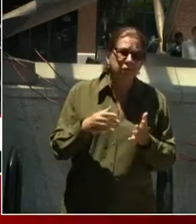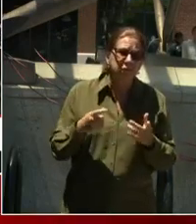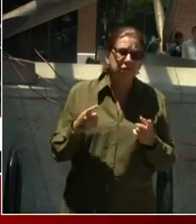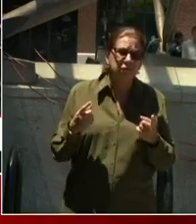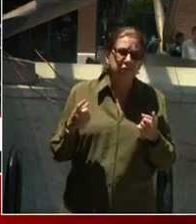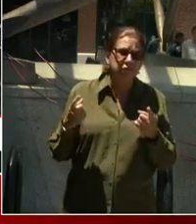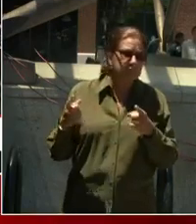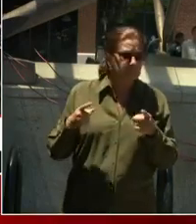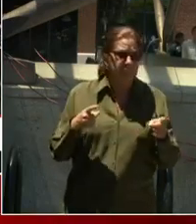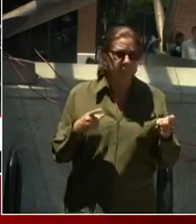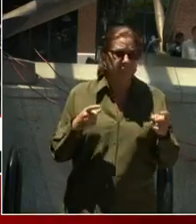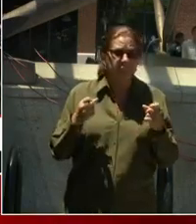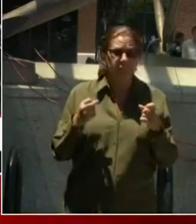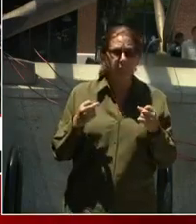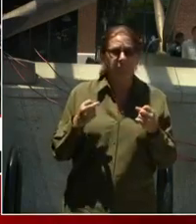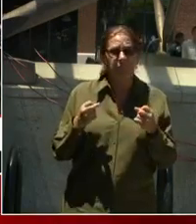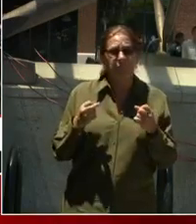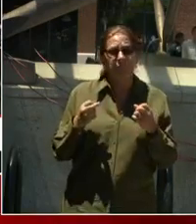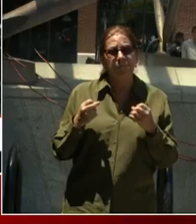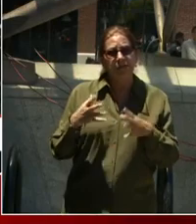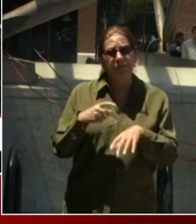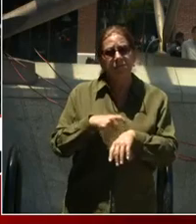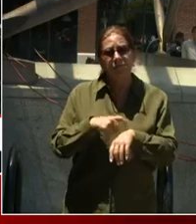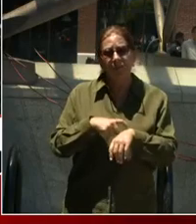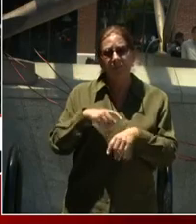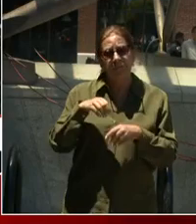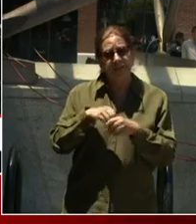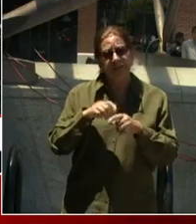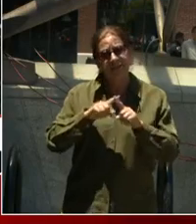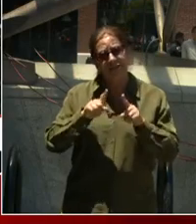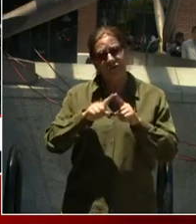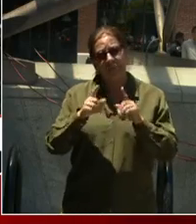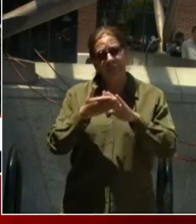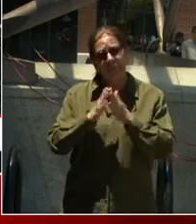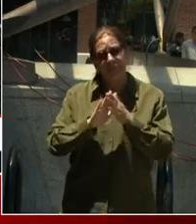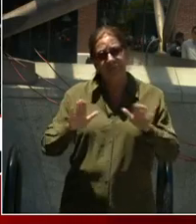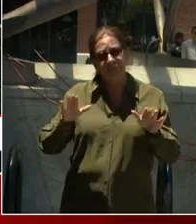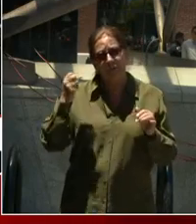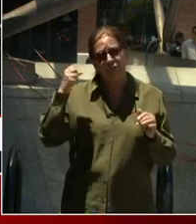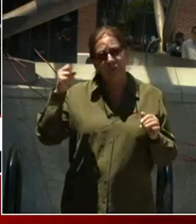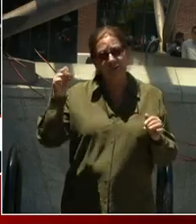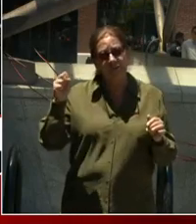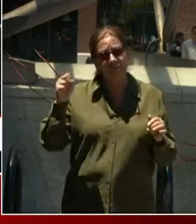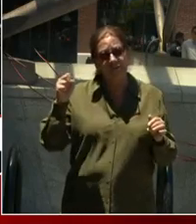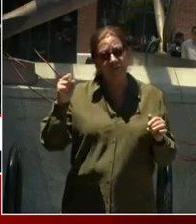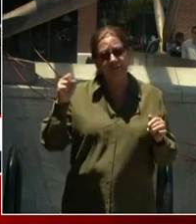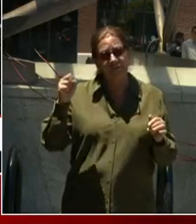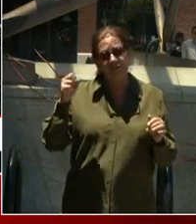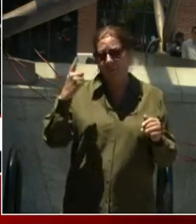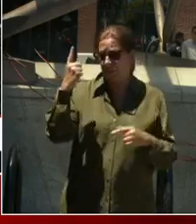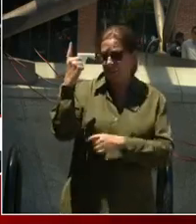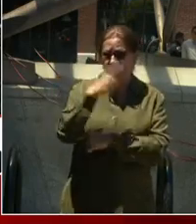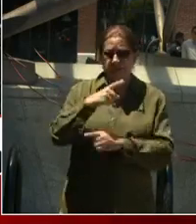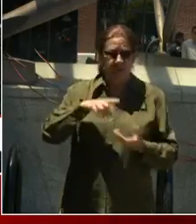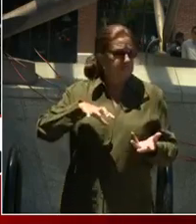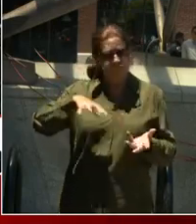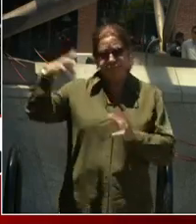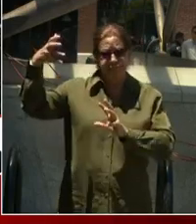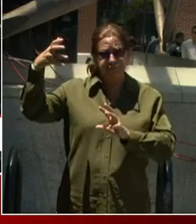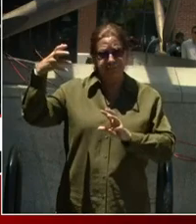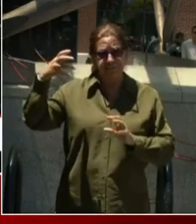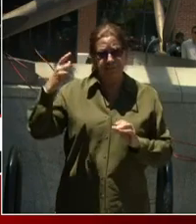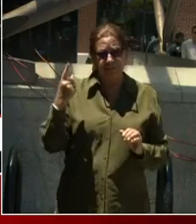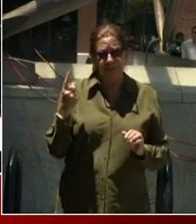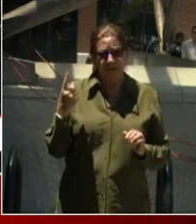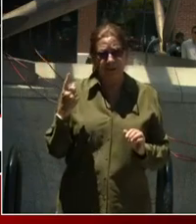we saw a band of people who took advantage of that and participated in looting. And our police department was very aggressive